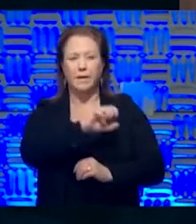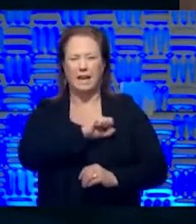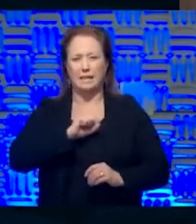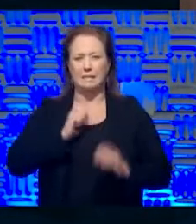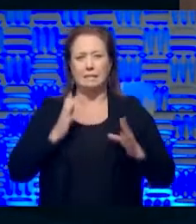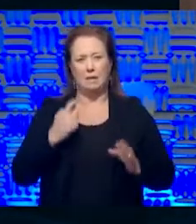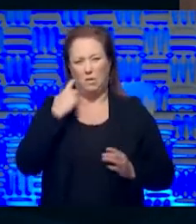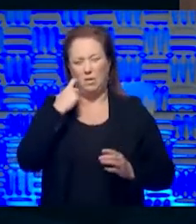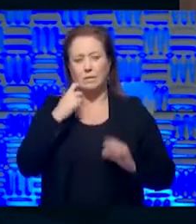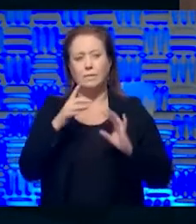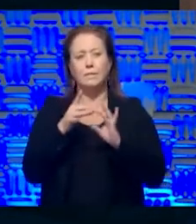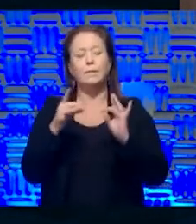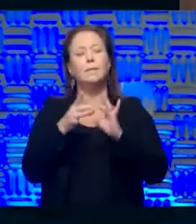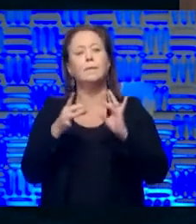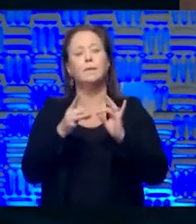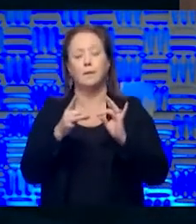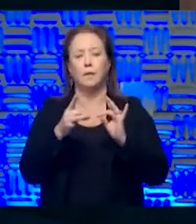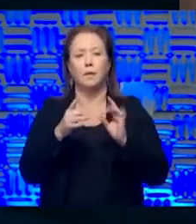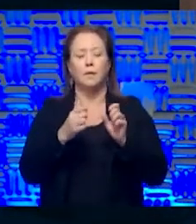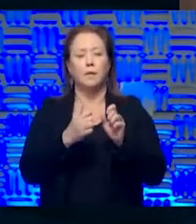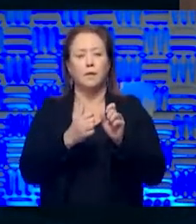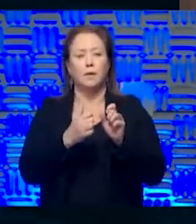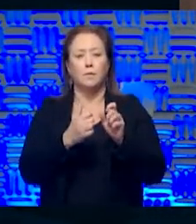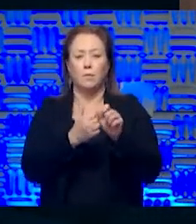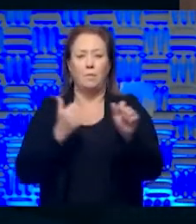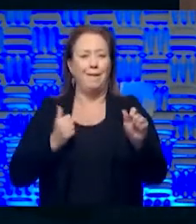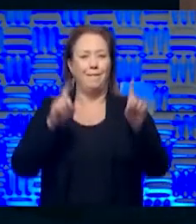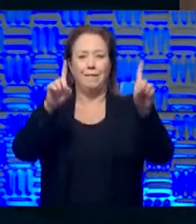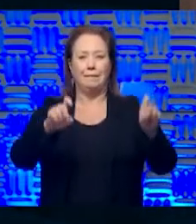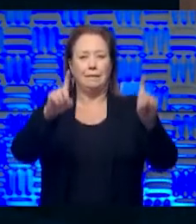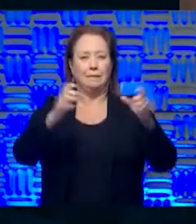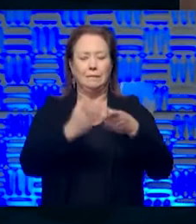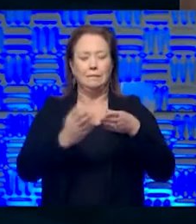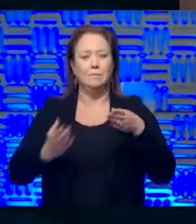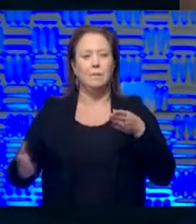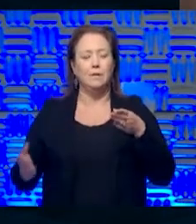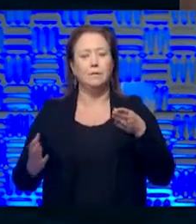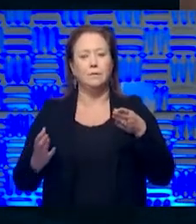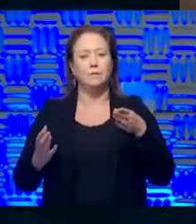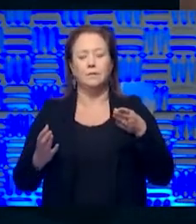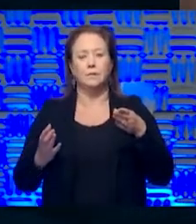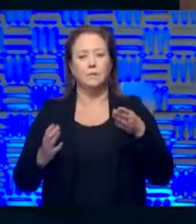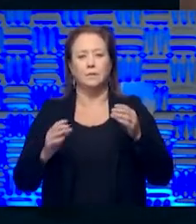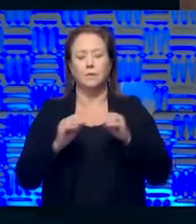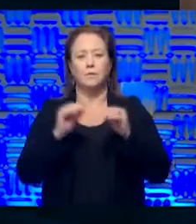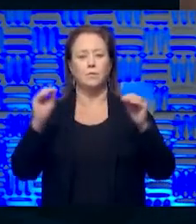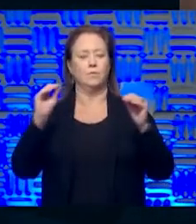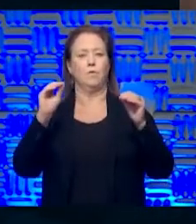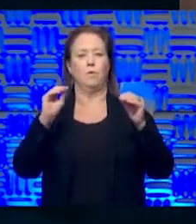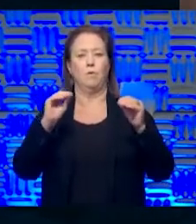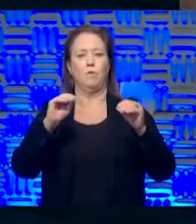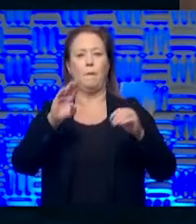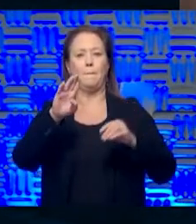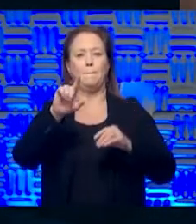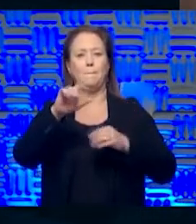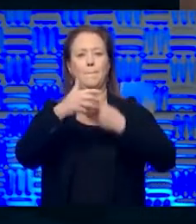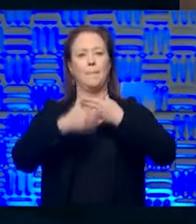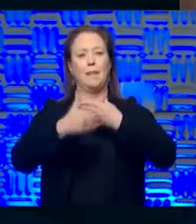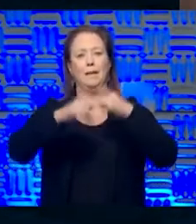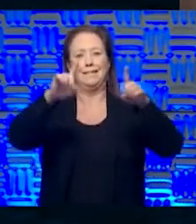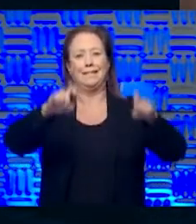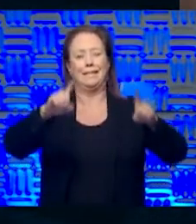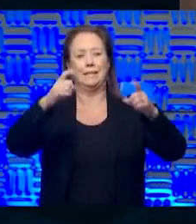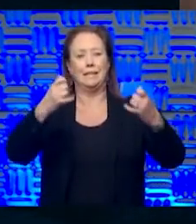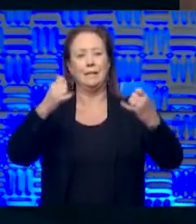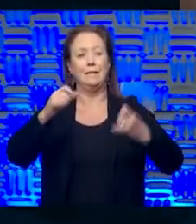Moran points out, we've been sorely lacking in testing supplies. There's no serology blood testing yet available